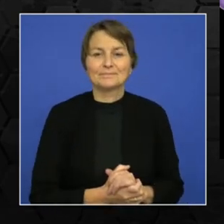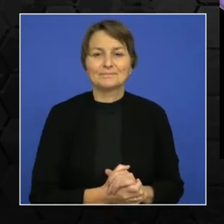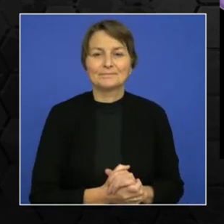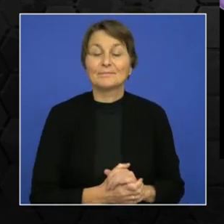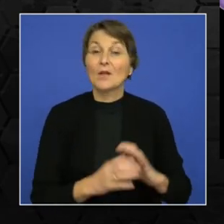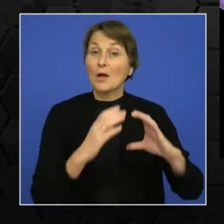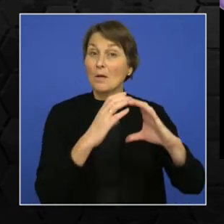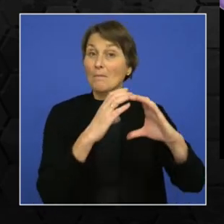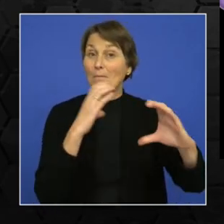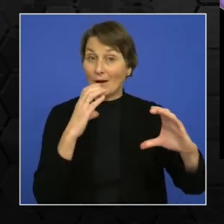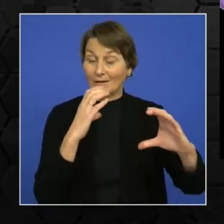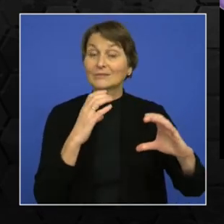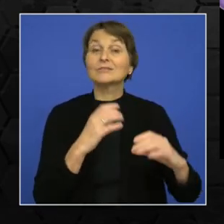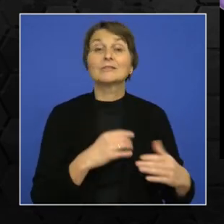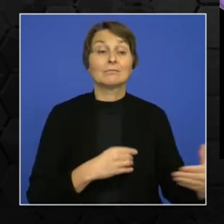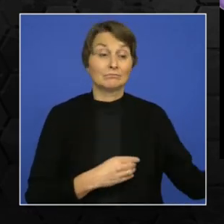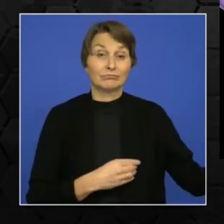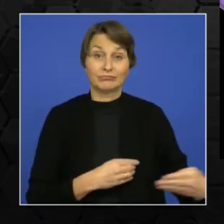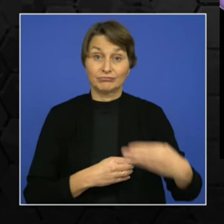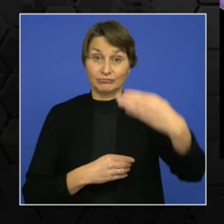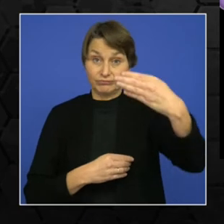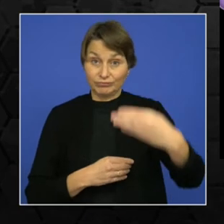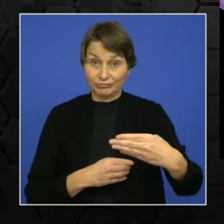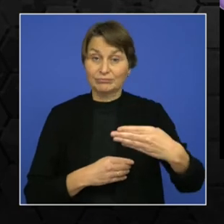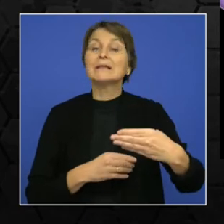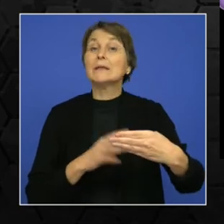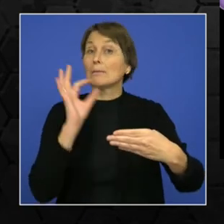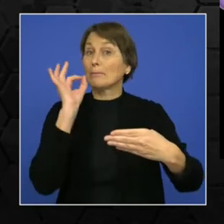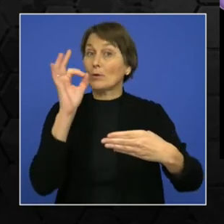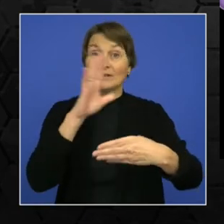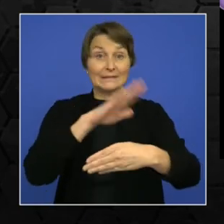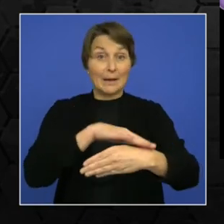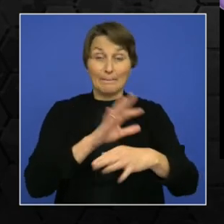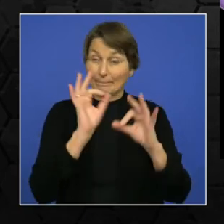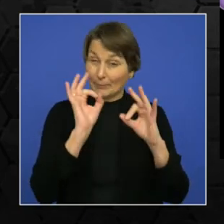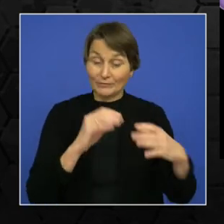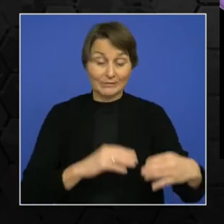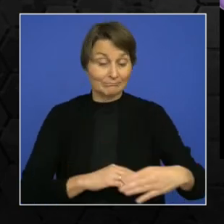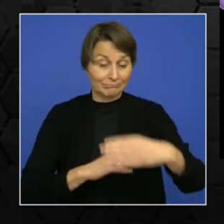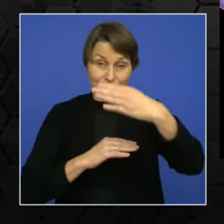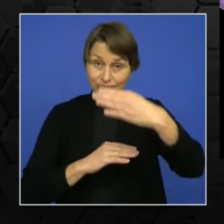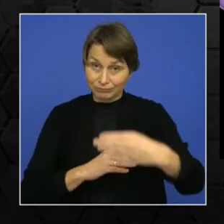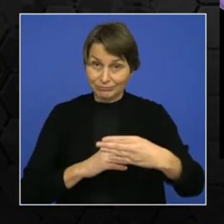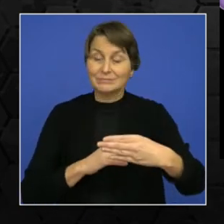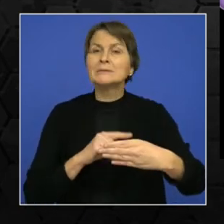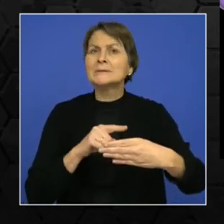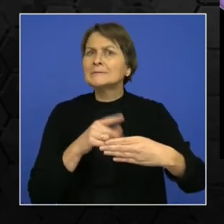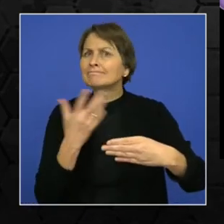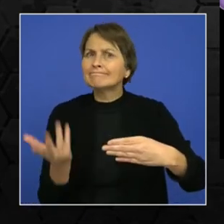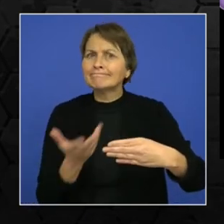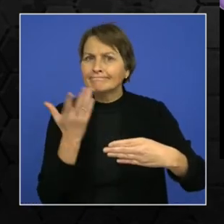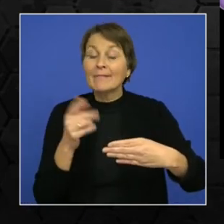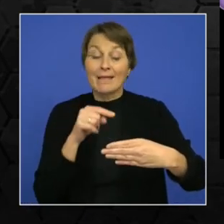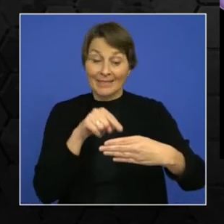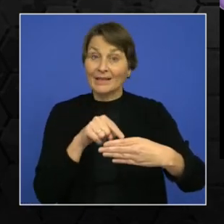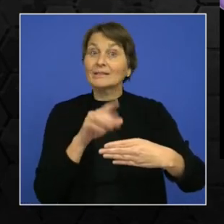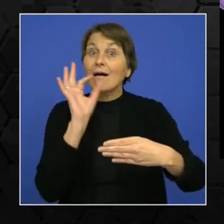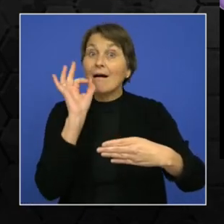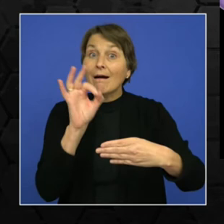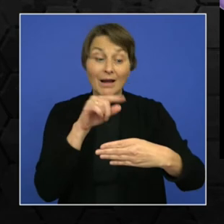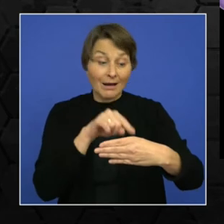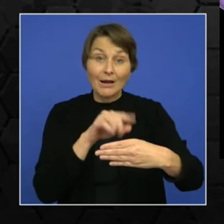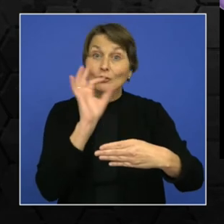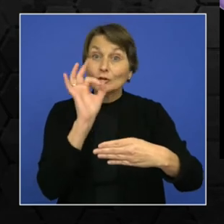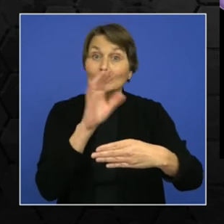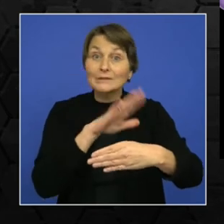actually reached its designated destination at the right time. It was flawless. So it would use the data in that case and see that, okay,